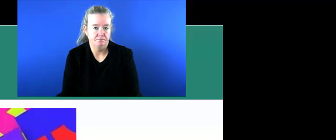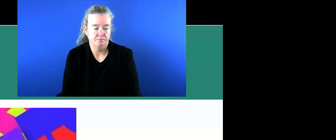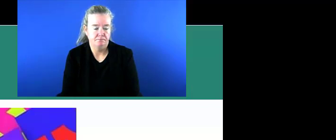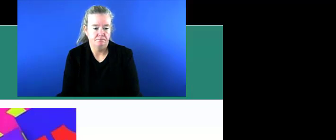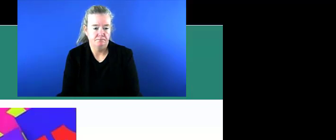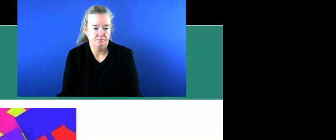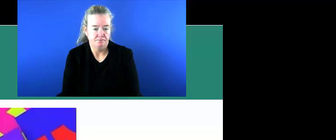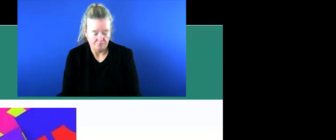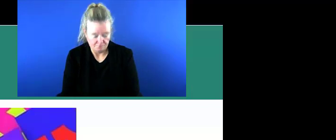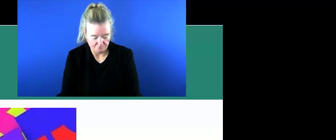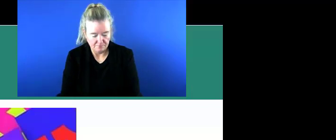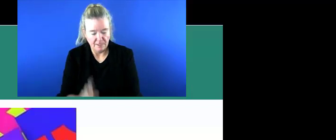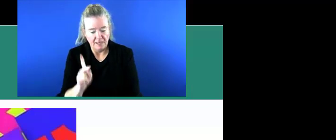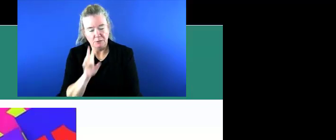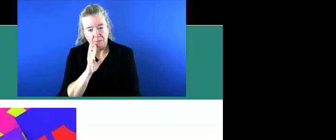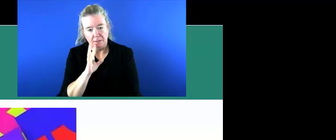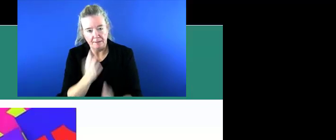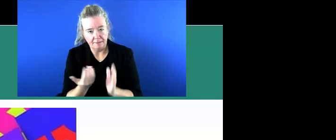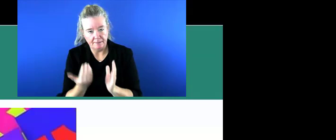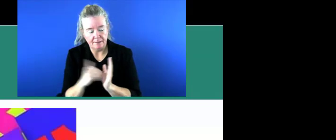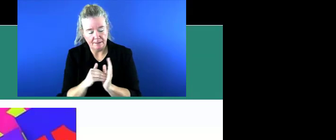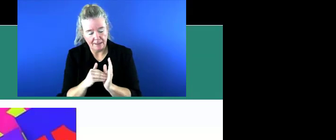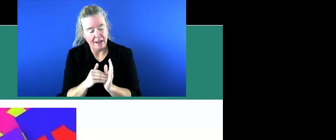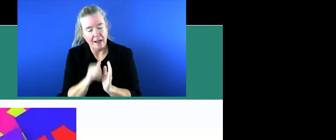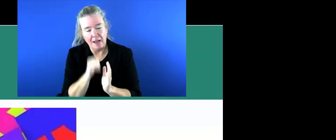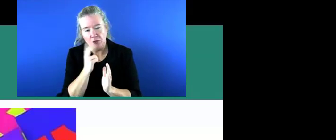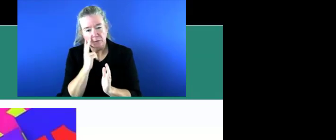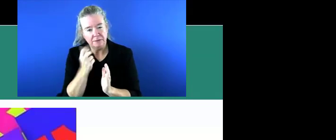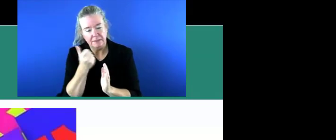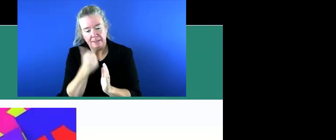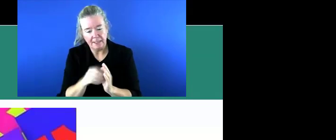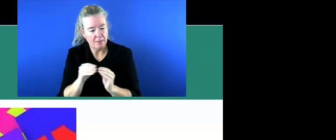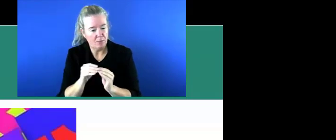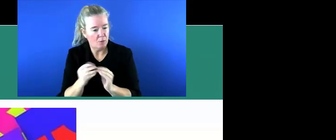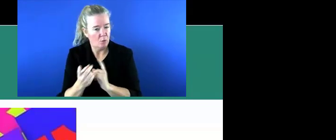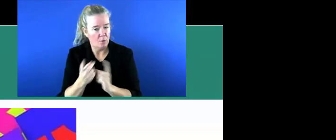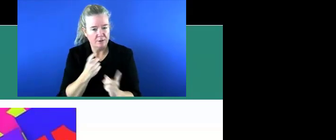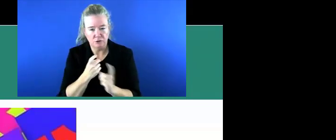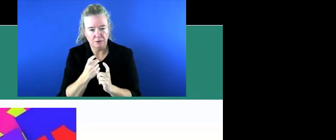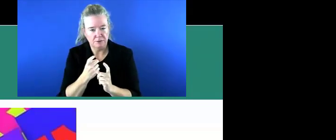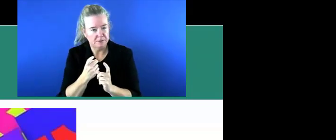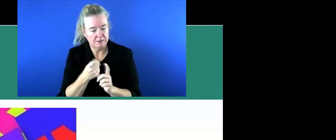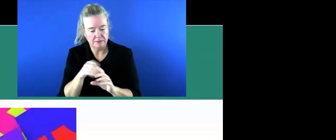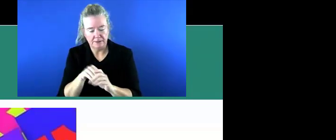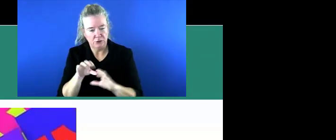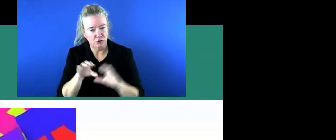This is Caitlin speaking again. I don't see any more questions coming in.